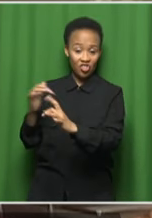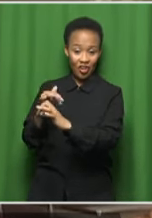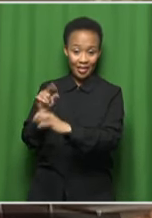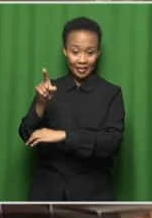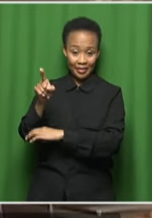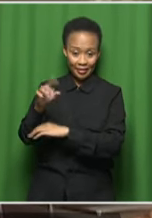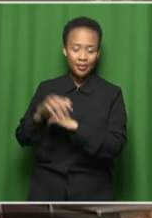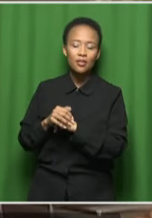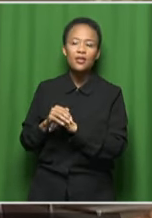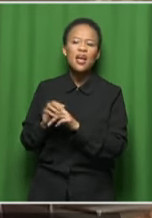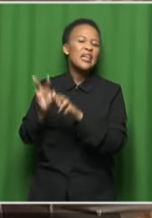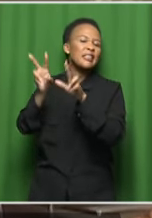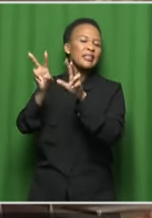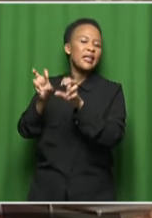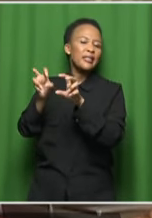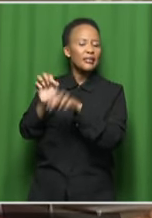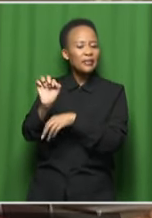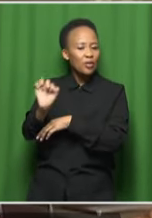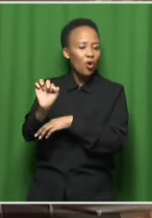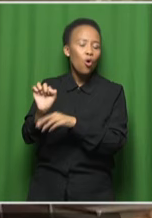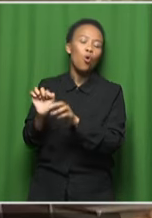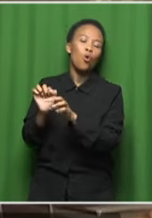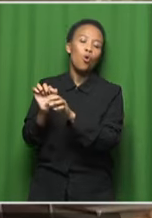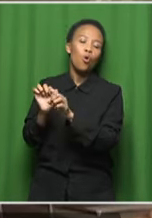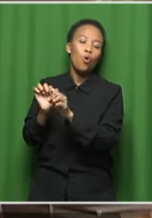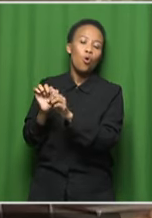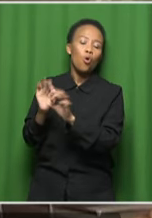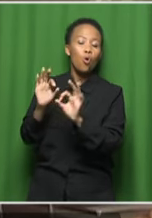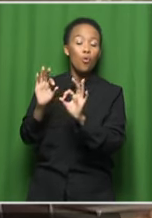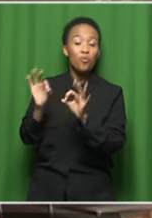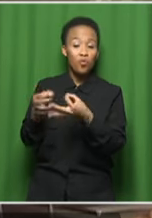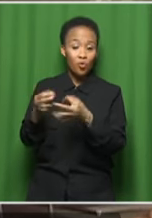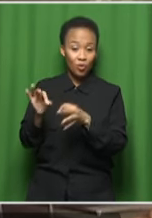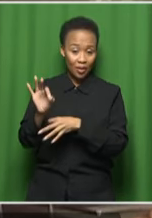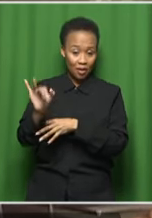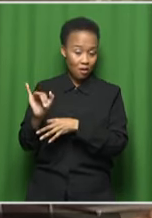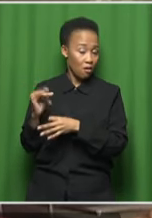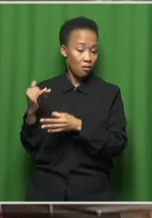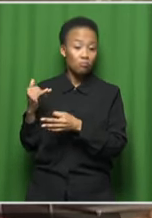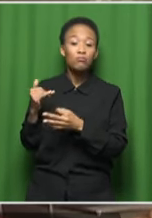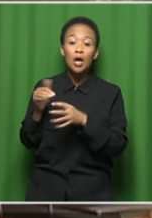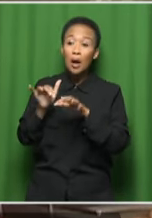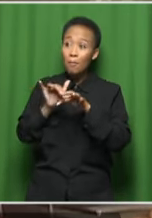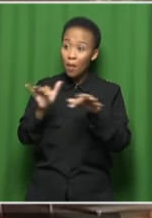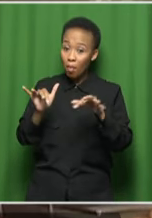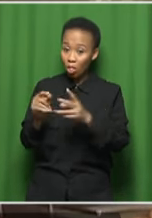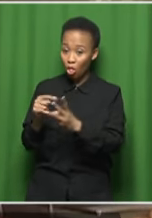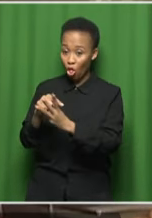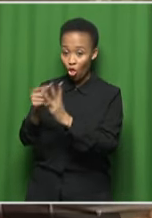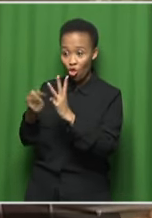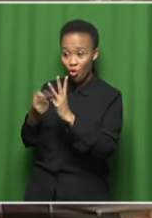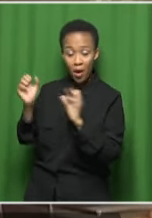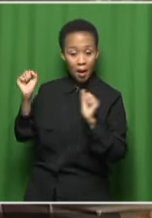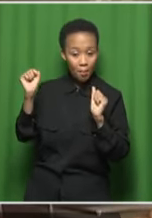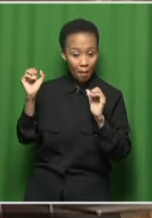the state of the music, which, as everybody has said so far on the panel, is possibly richer